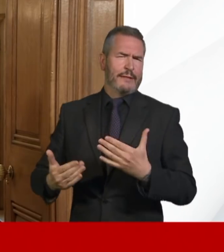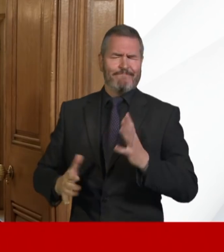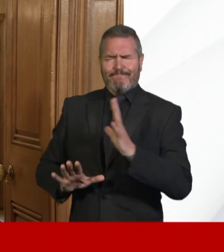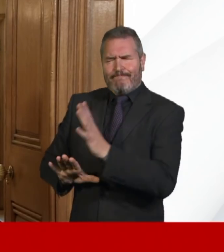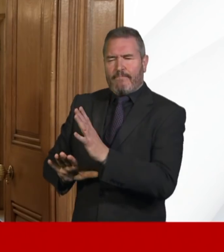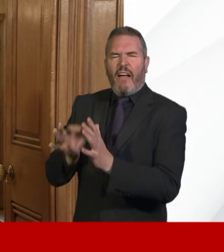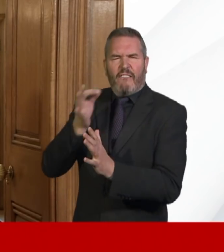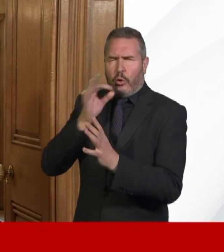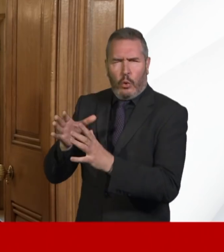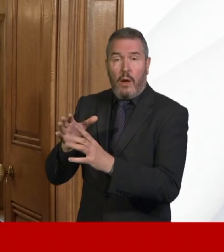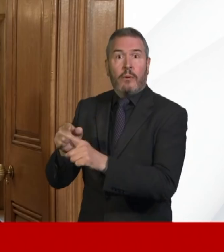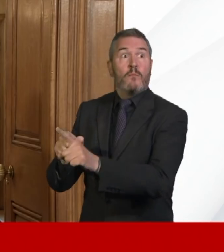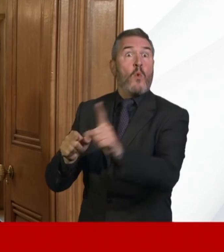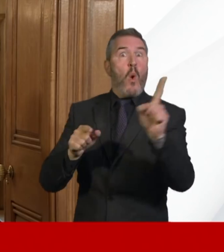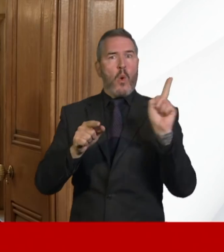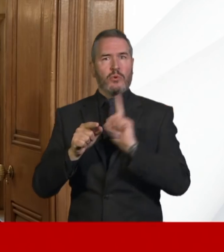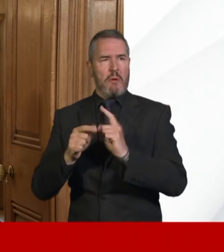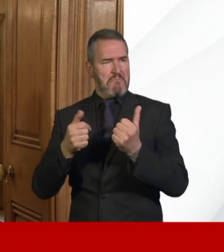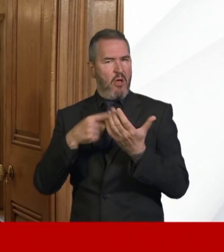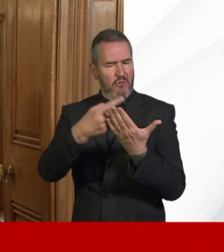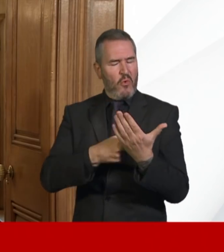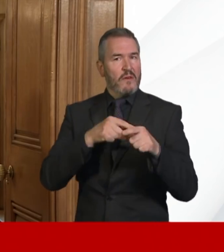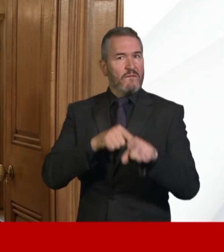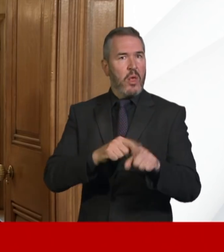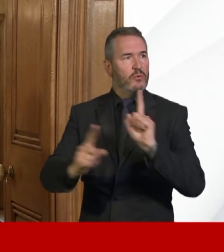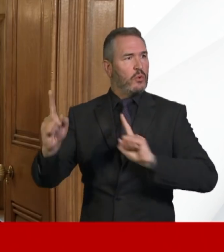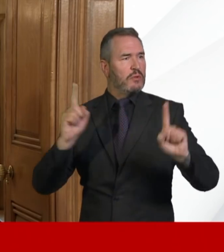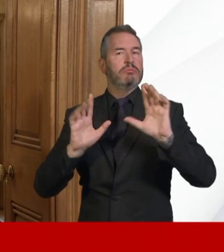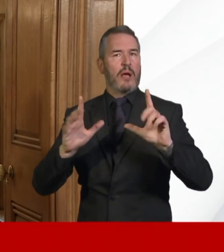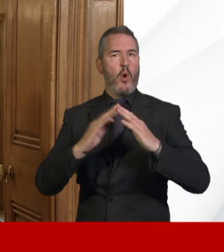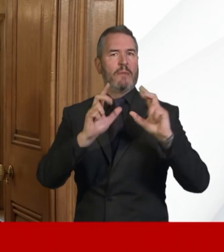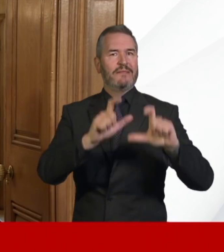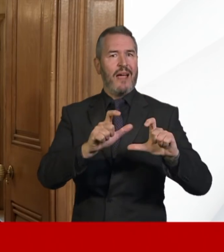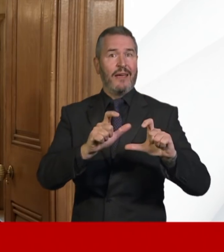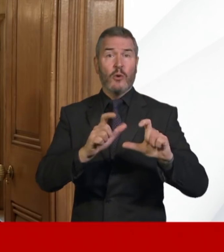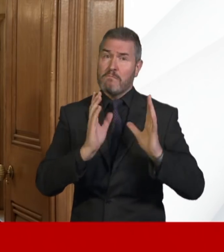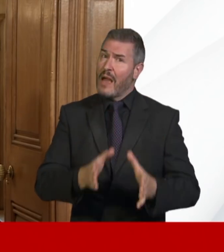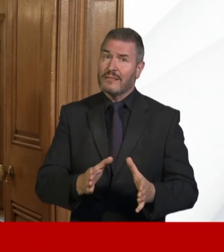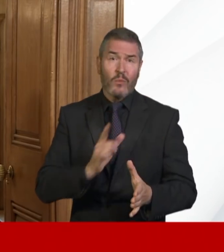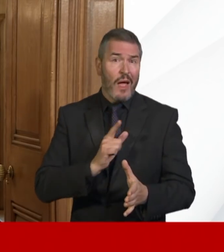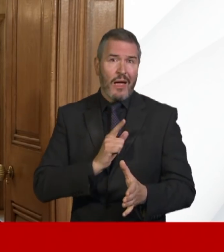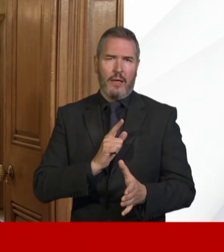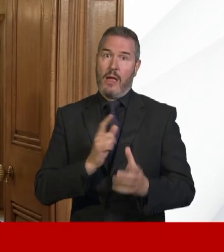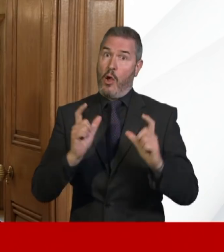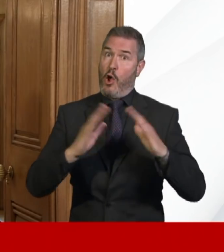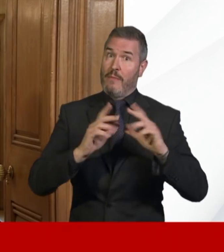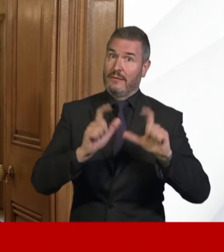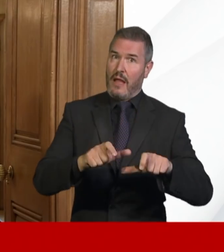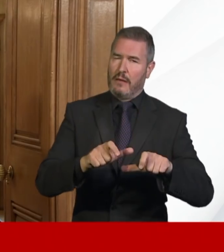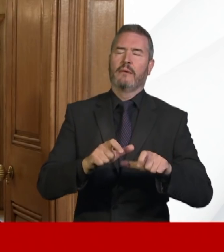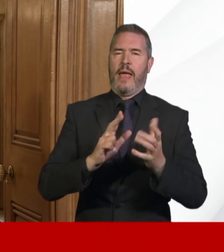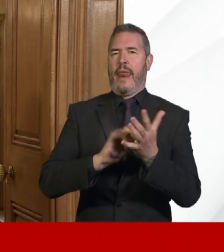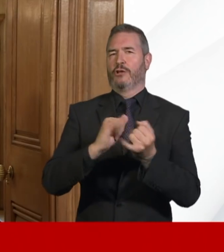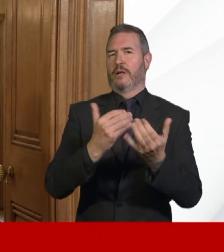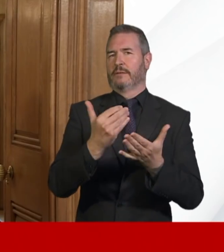doing the right thing. The more we comply, the more we will be able to protect the NHS, to save people's lives, and the